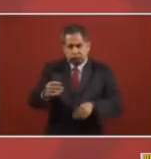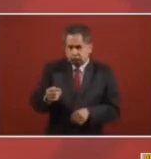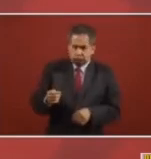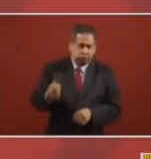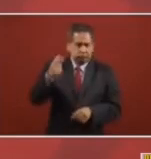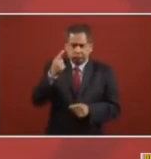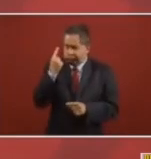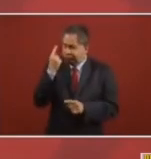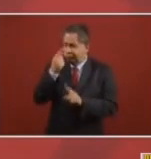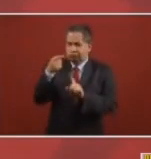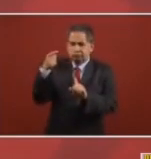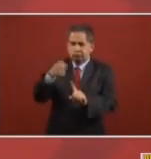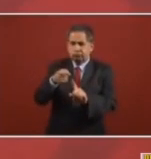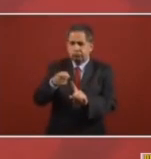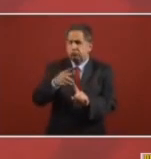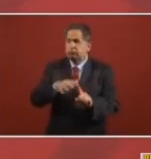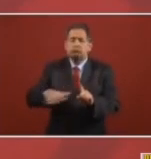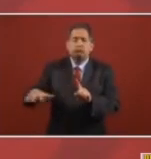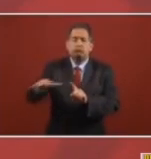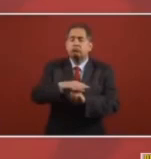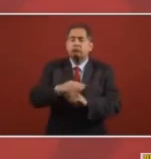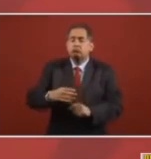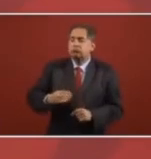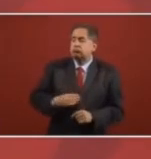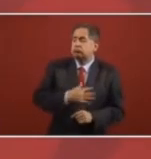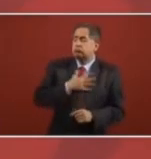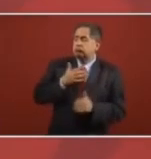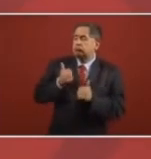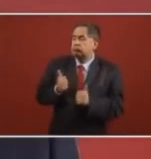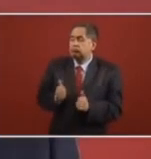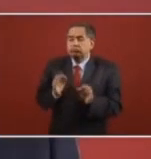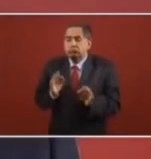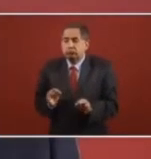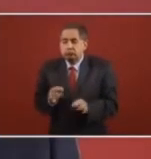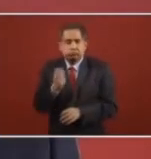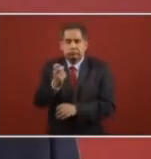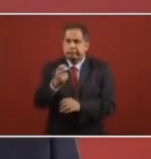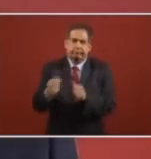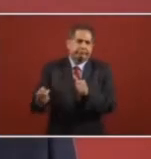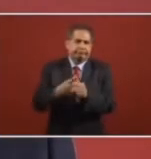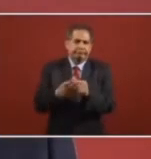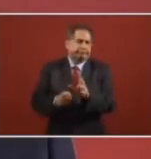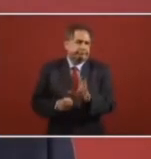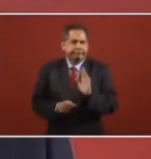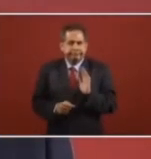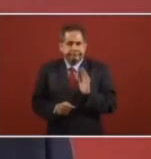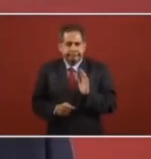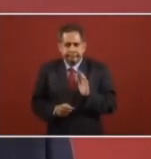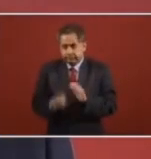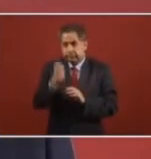themselves. Or the well-being of the people. Eso es lo que da gobernabilidad.